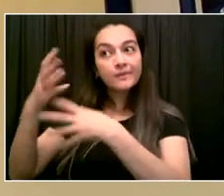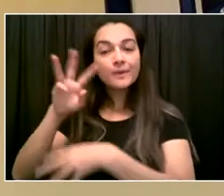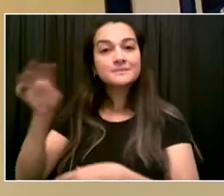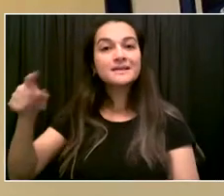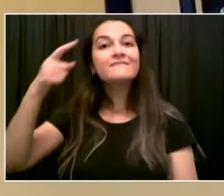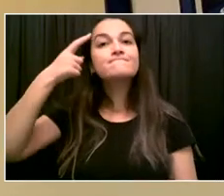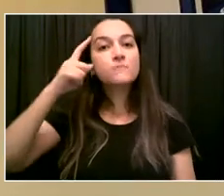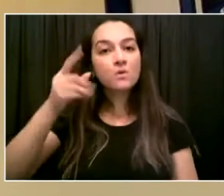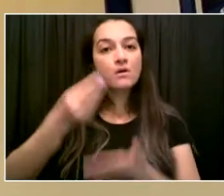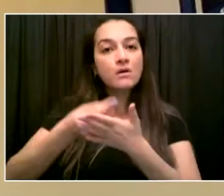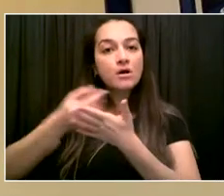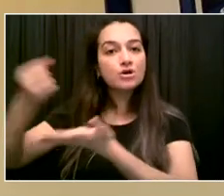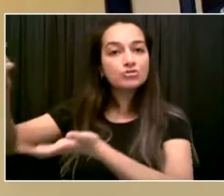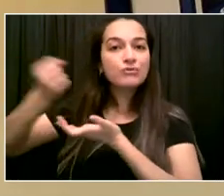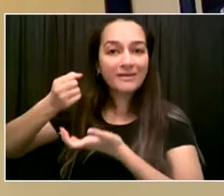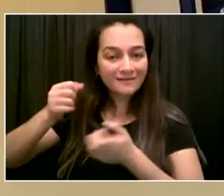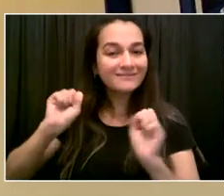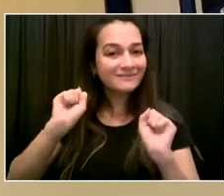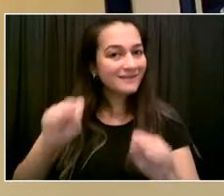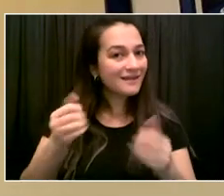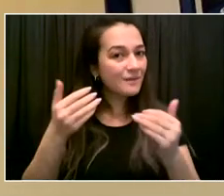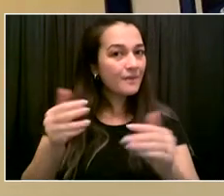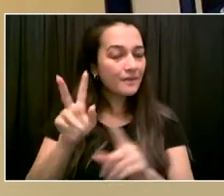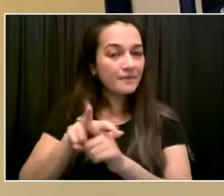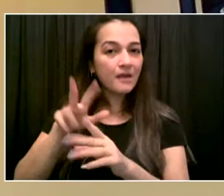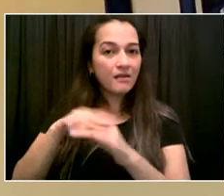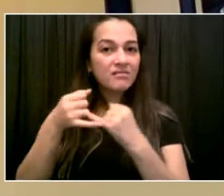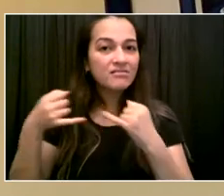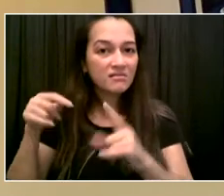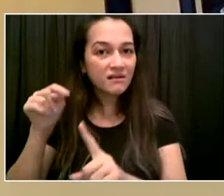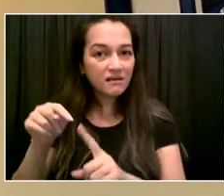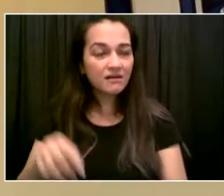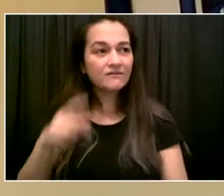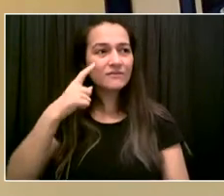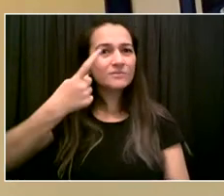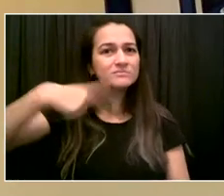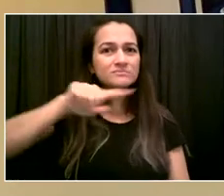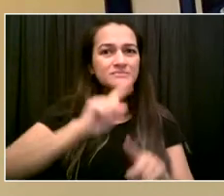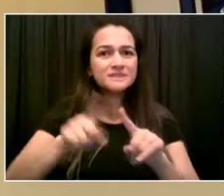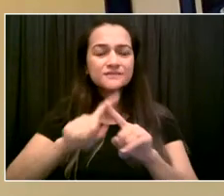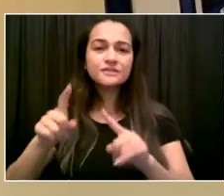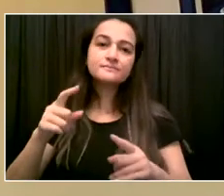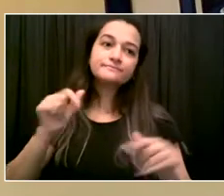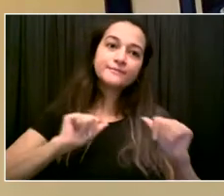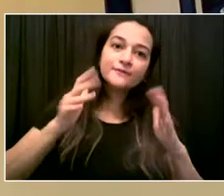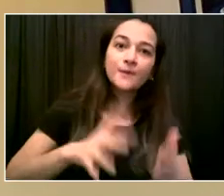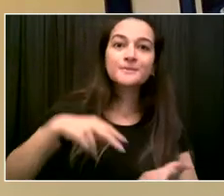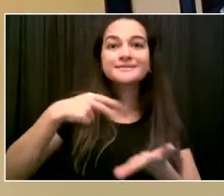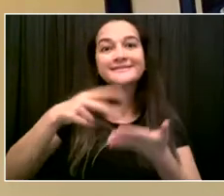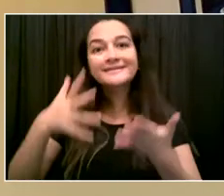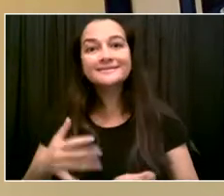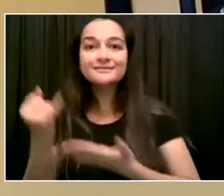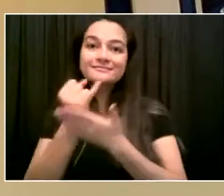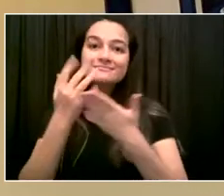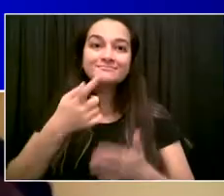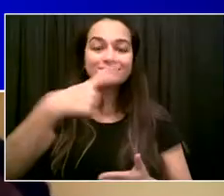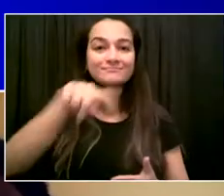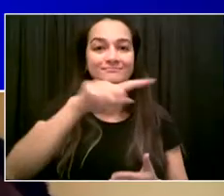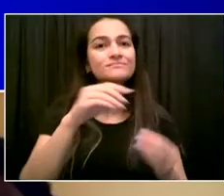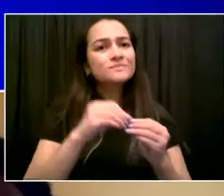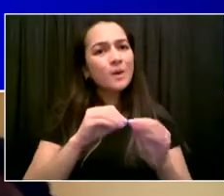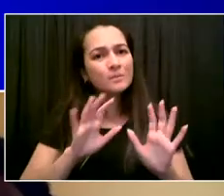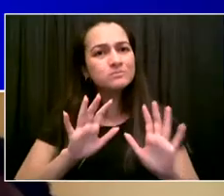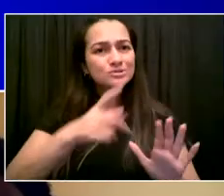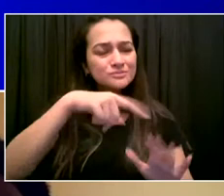really great opportunity for all of us to bring music to all the boroughs in the city. Thank you. Thank you so